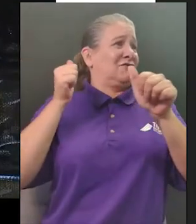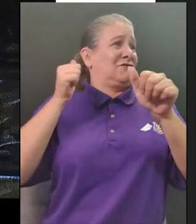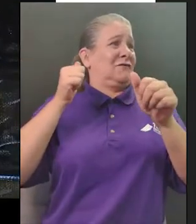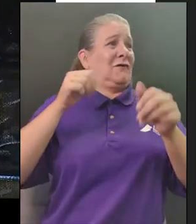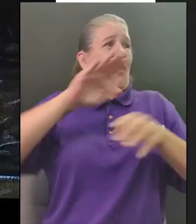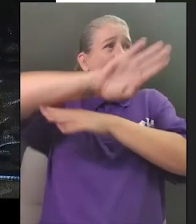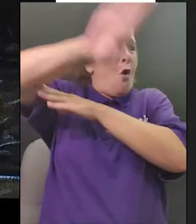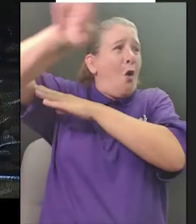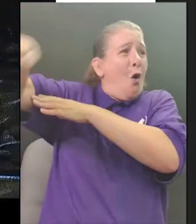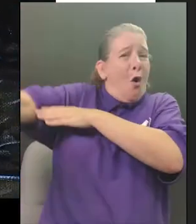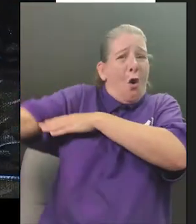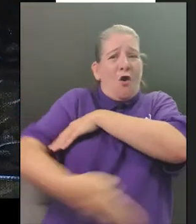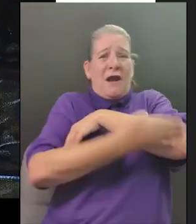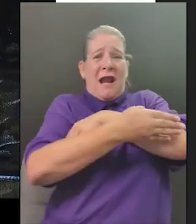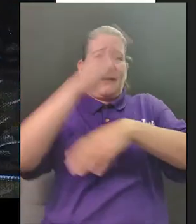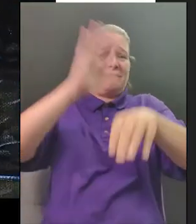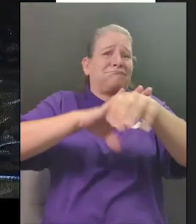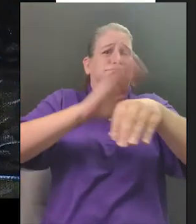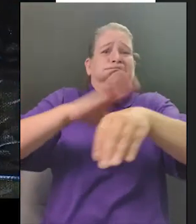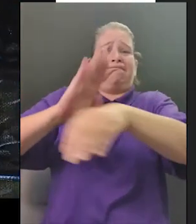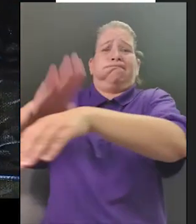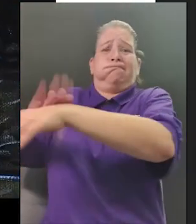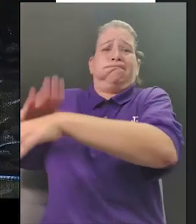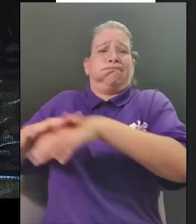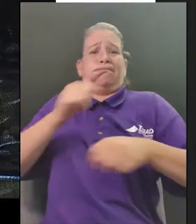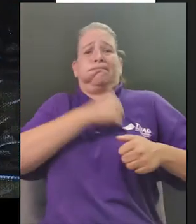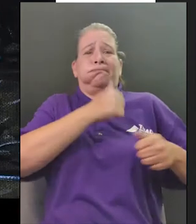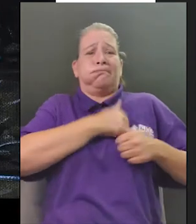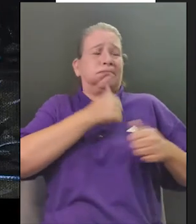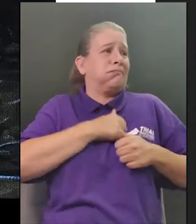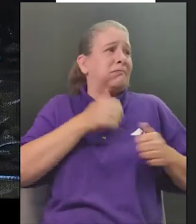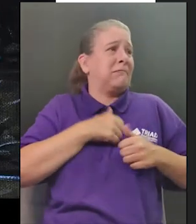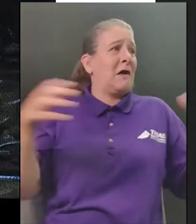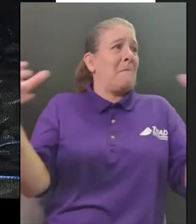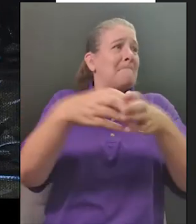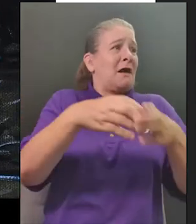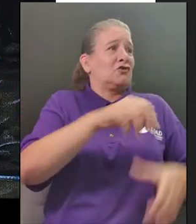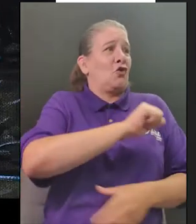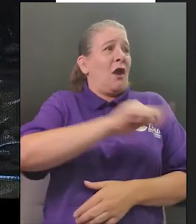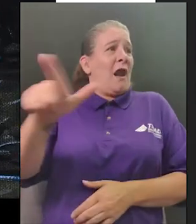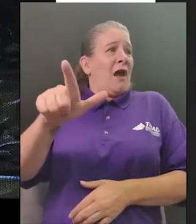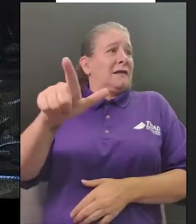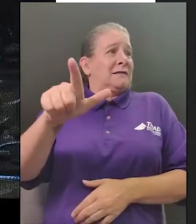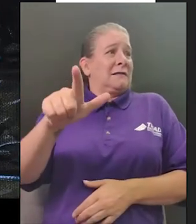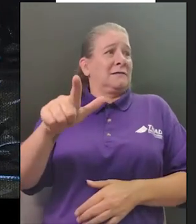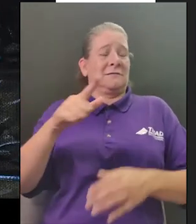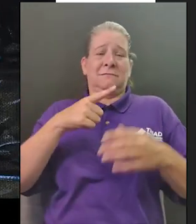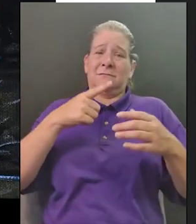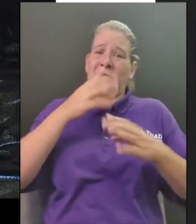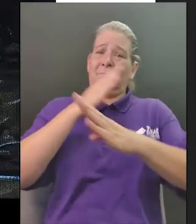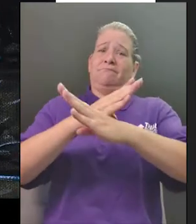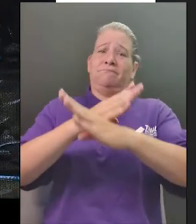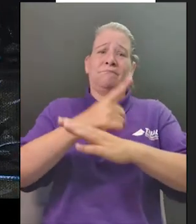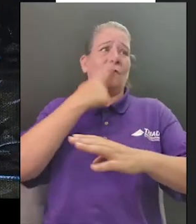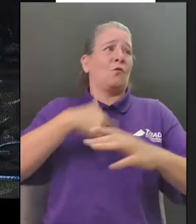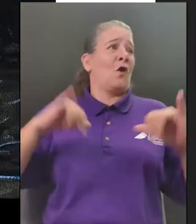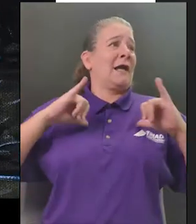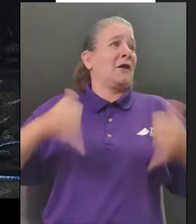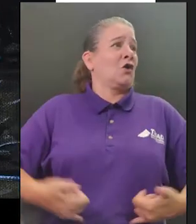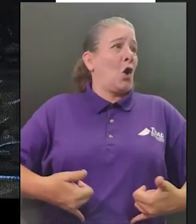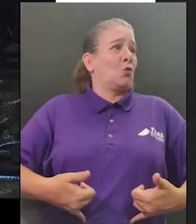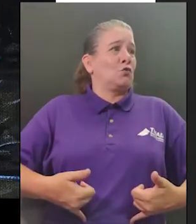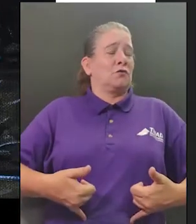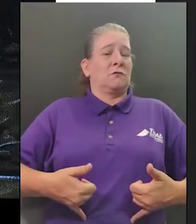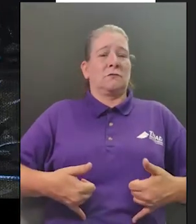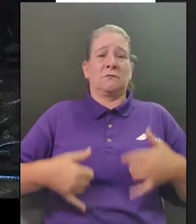all through the night she gave her alarm muster at londington's turn back the red coats her voice